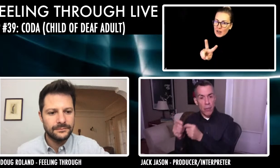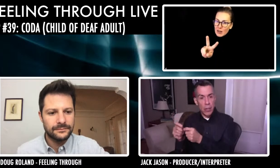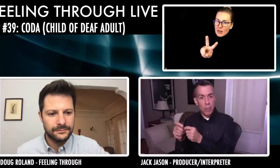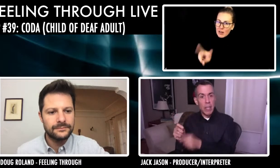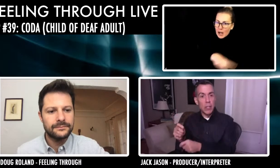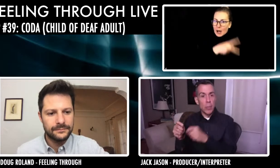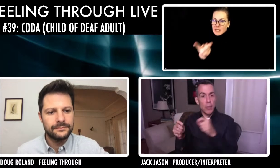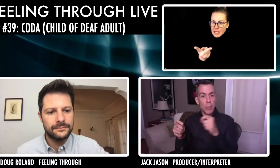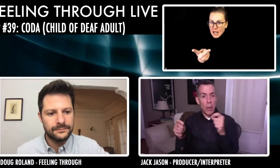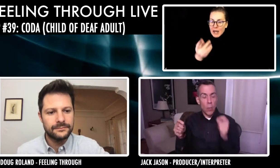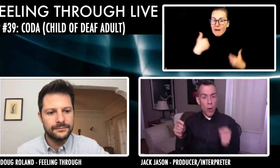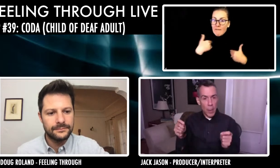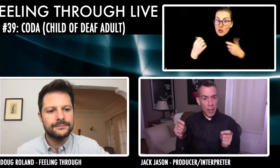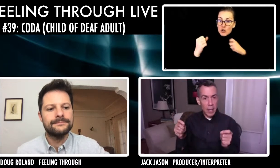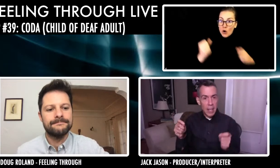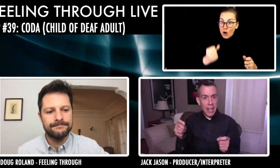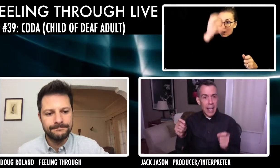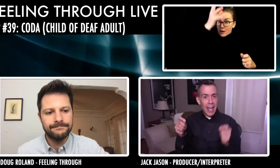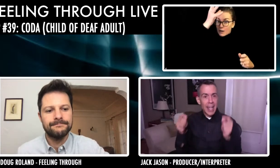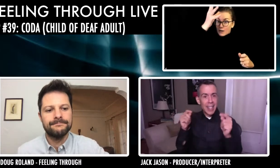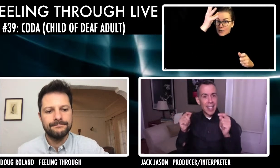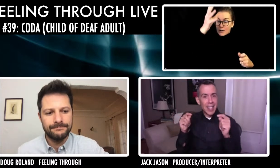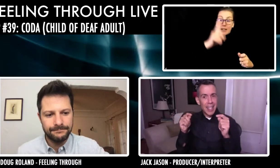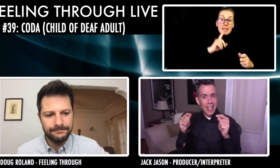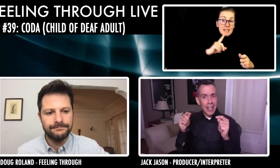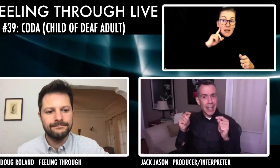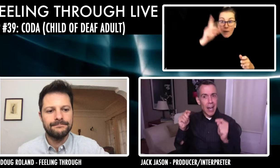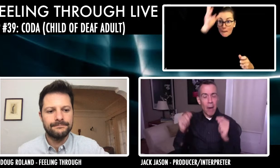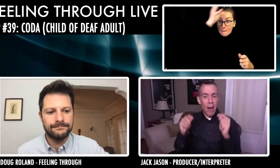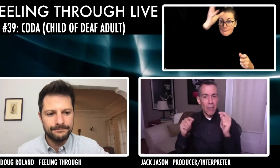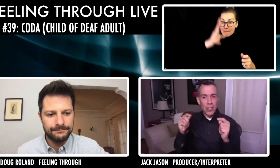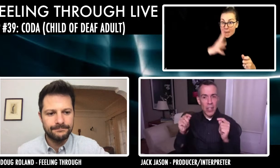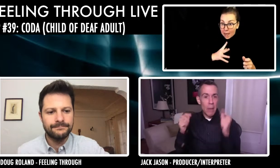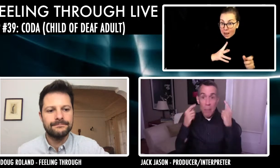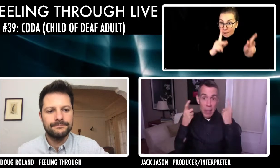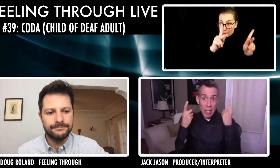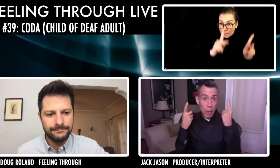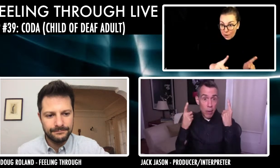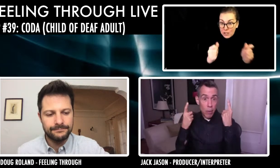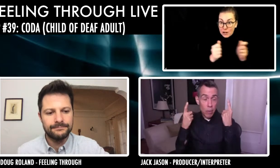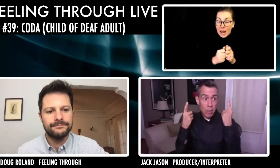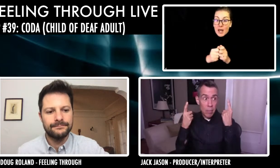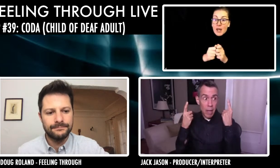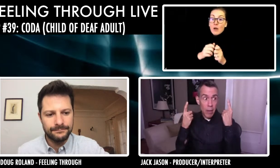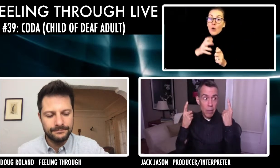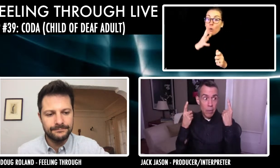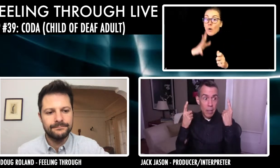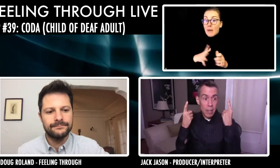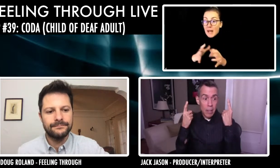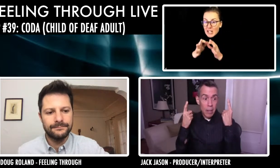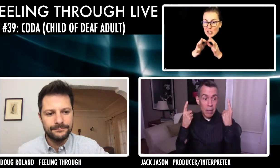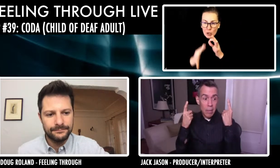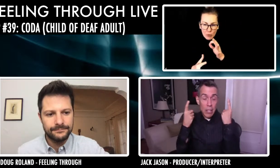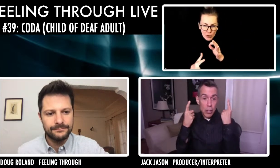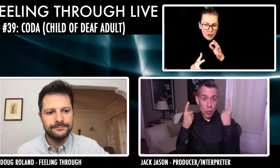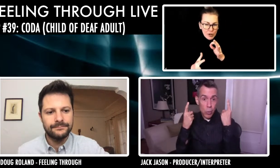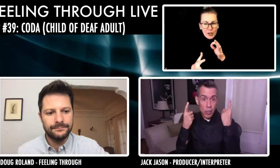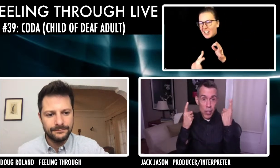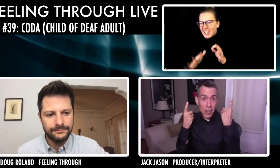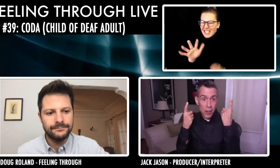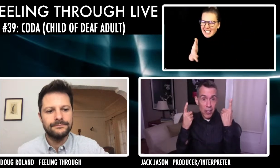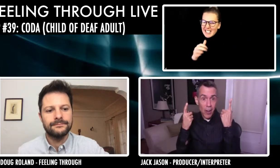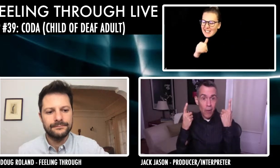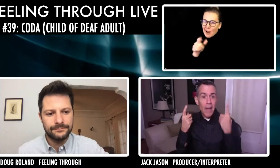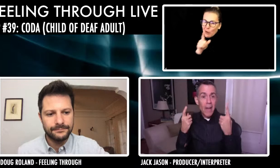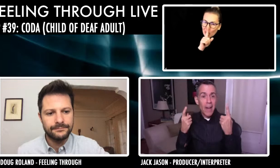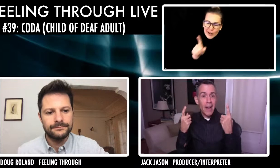deaf figure being interpreted by a woman, it doesn't come off the same. And maybe that's my own, my own issues with